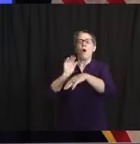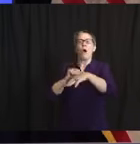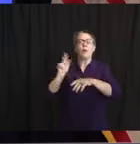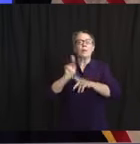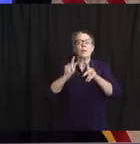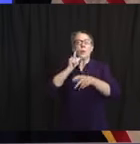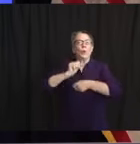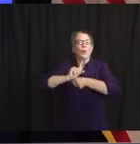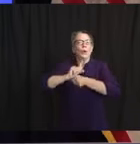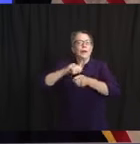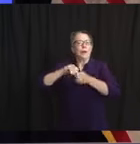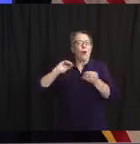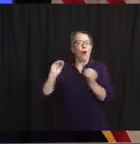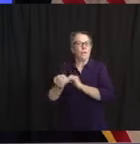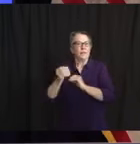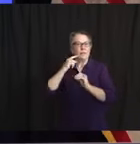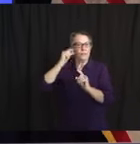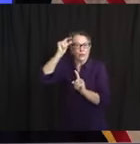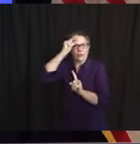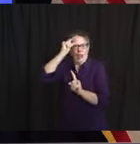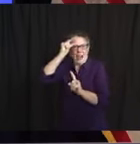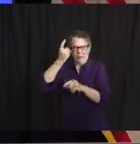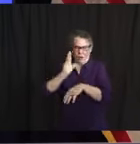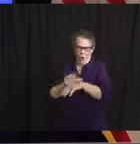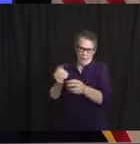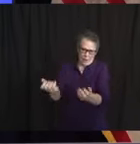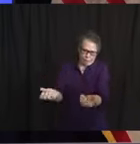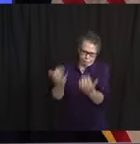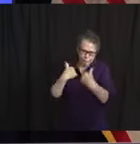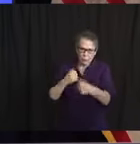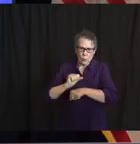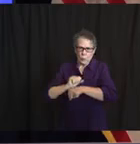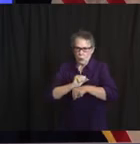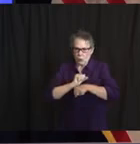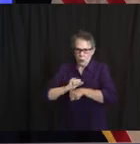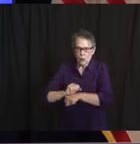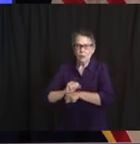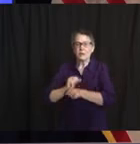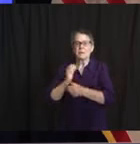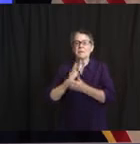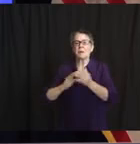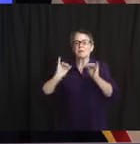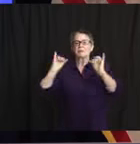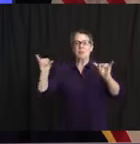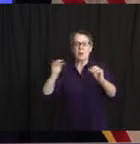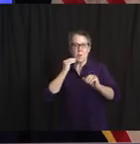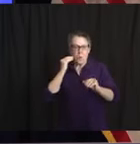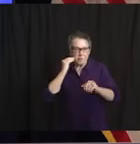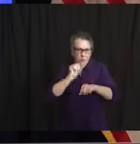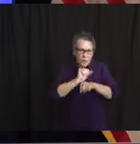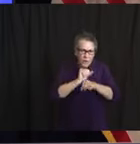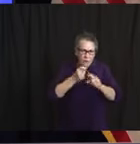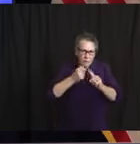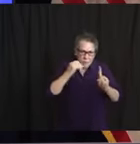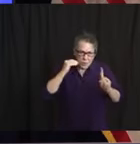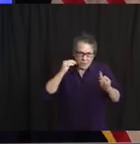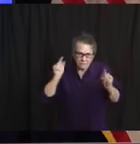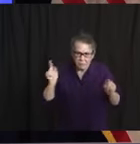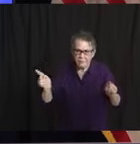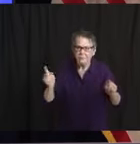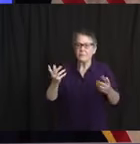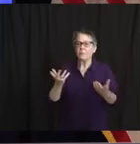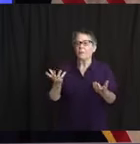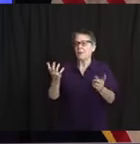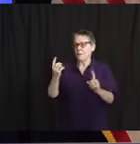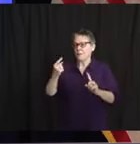do that, but they're going to begin to have some kind of a physical presence around the league coming in the weeks ahead. I want to